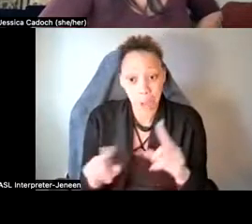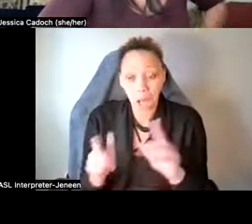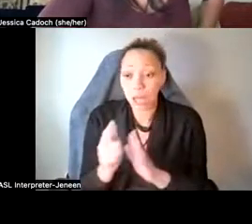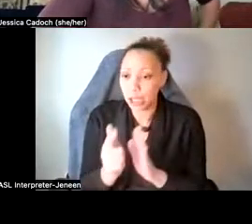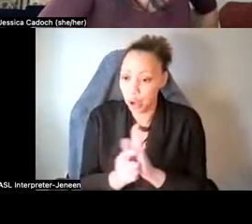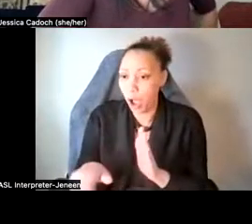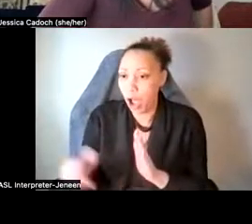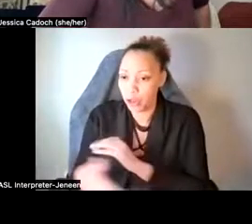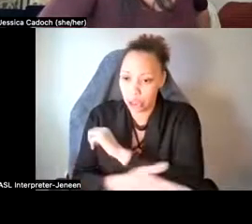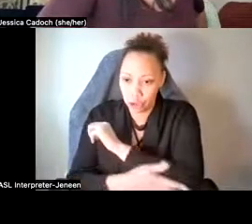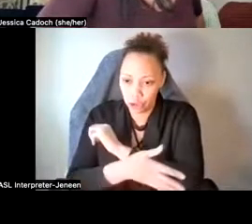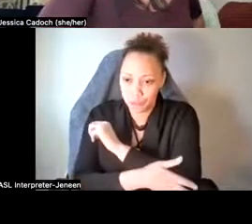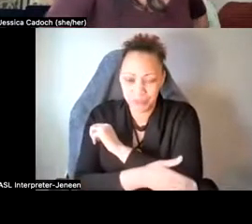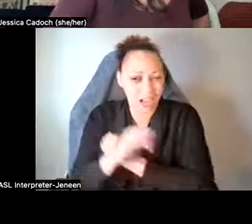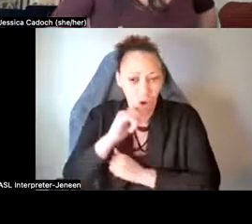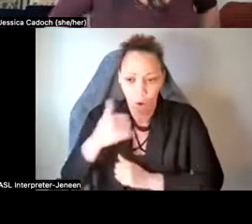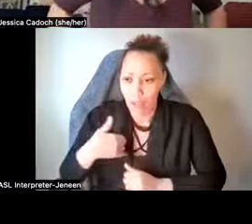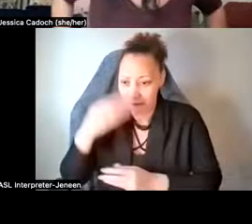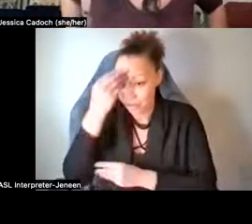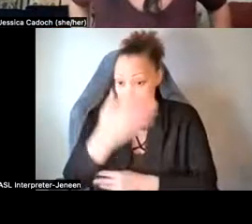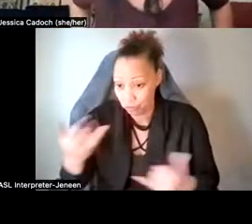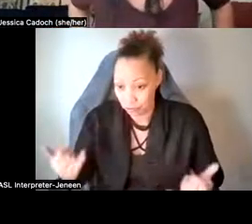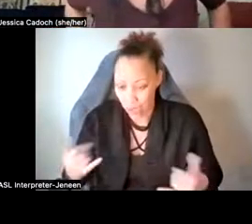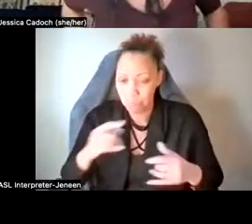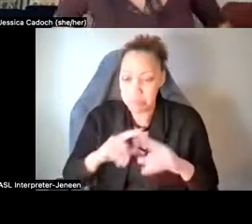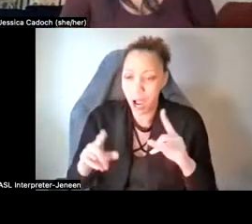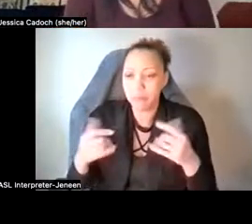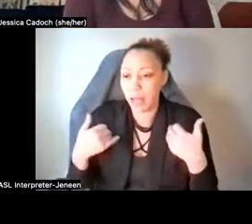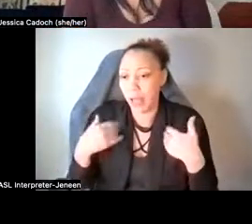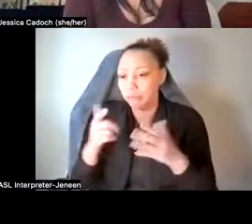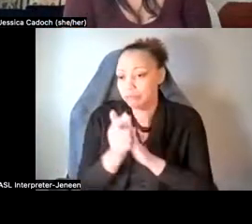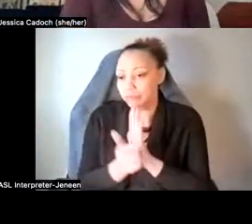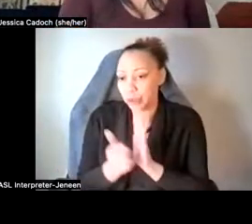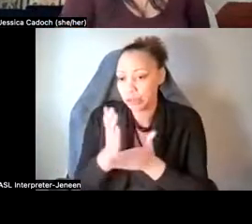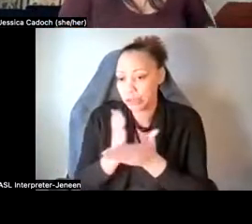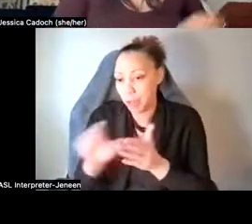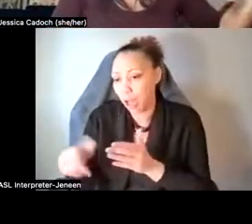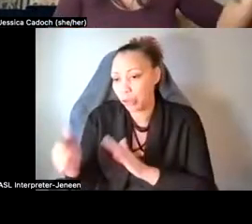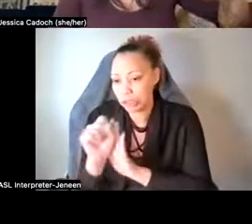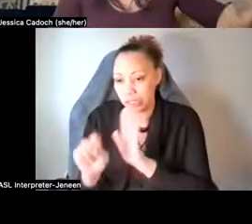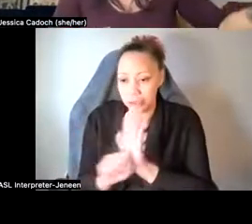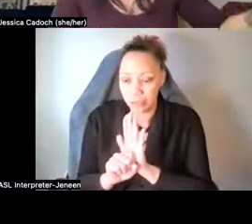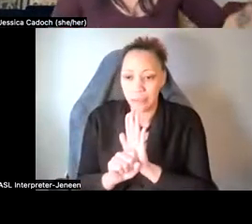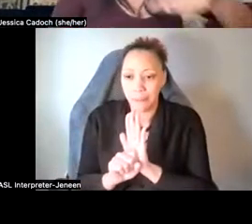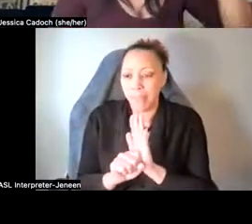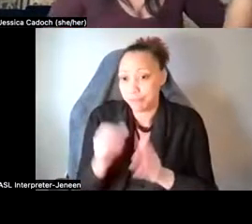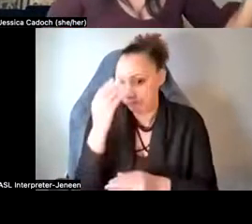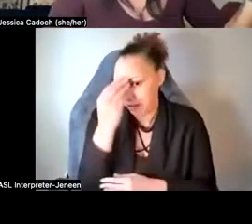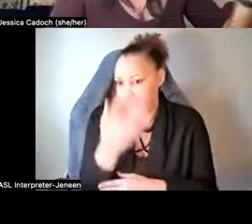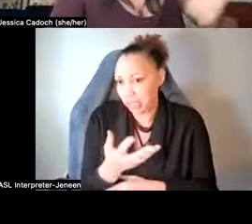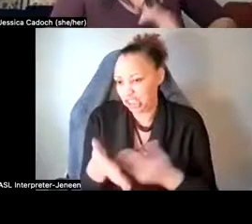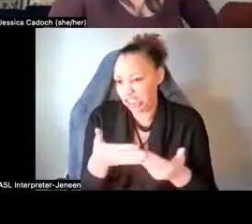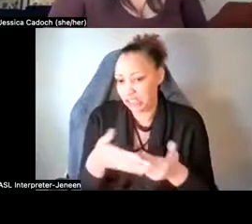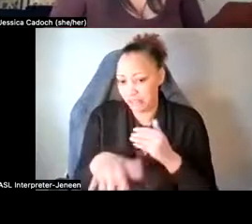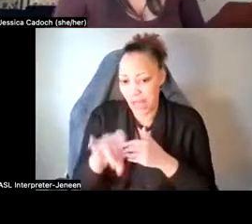countries, um, I don't have that information here, um, but, uh, that, that information is easy to find. And once you have this list, you can